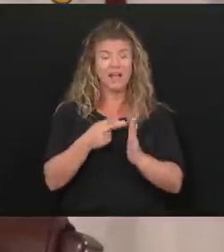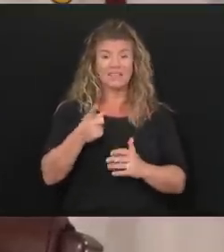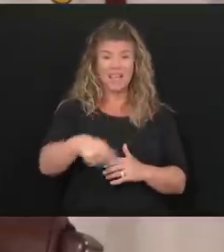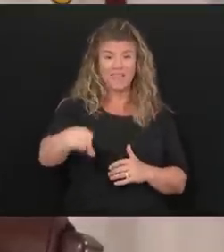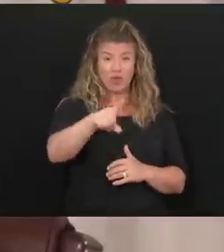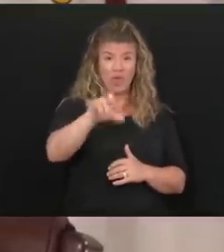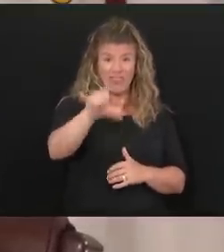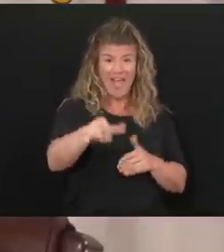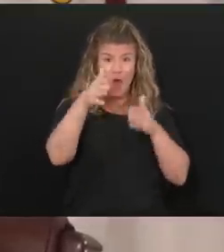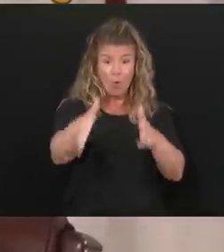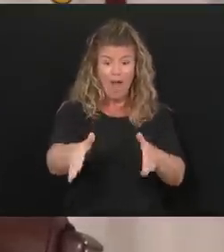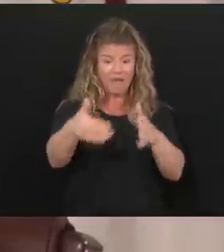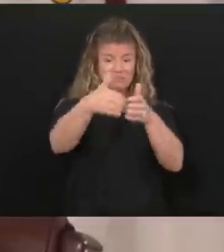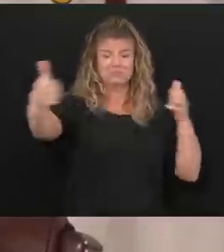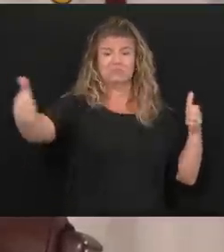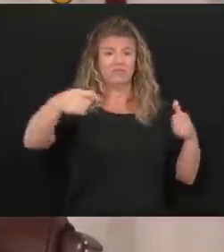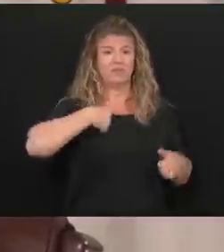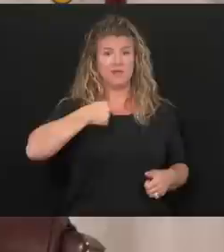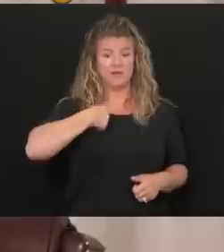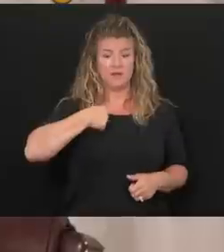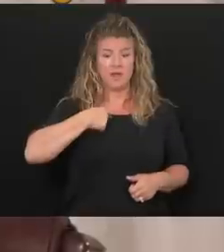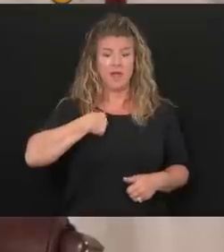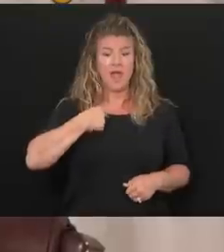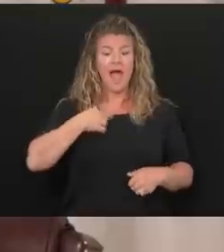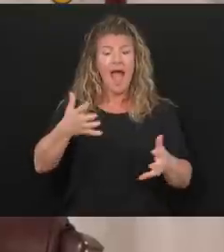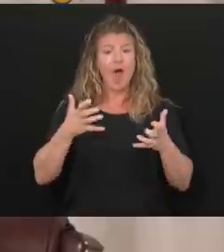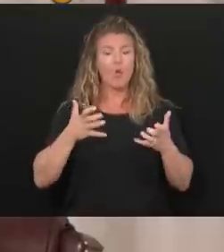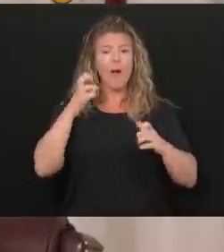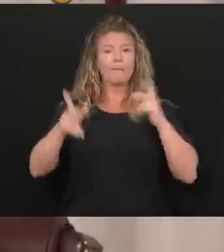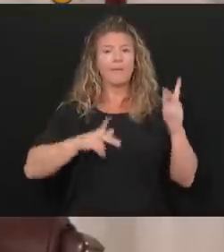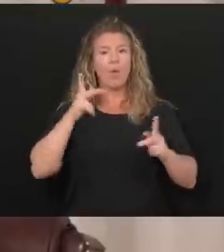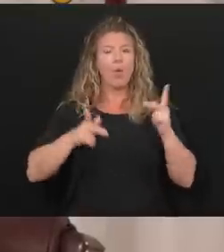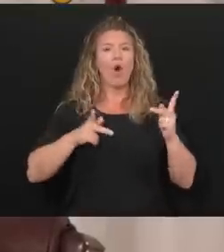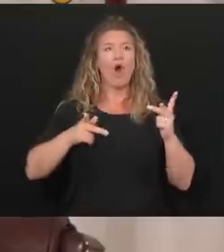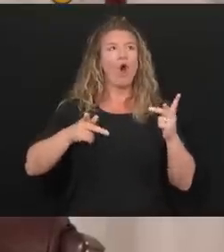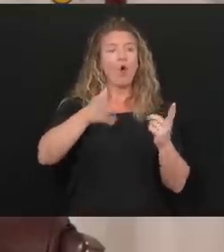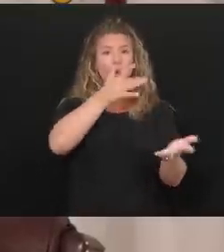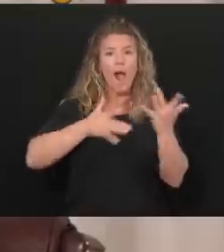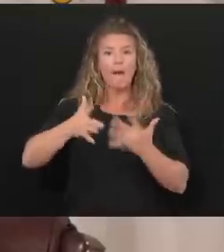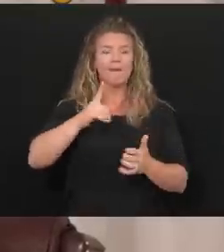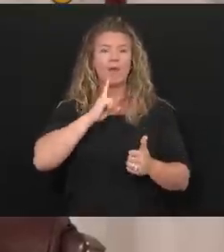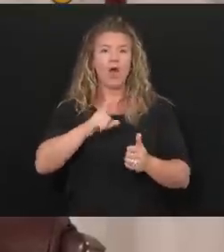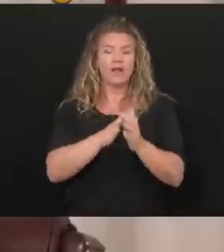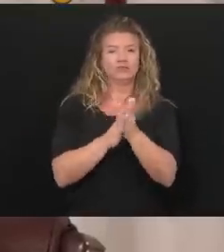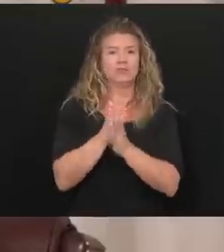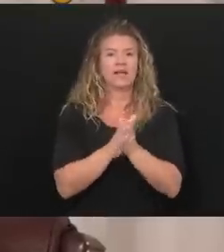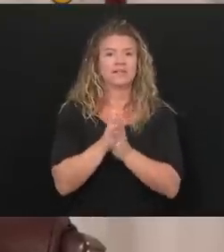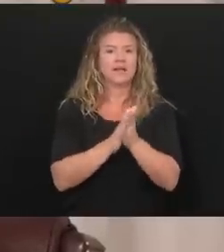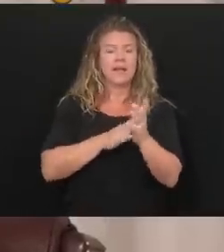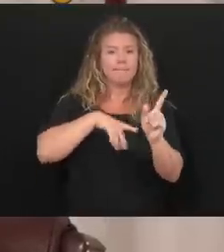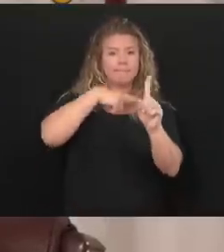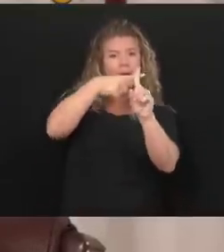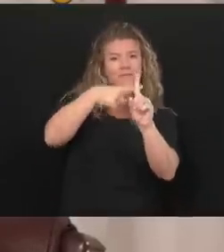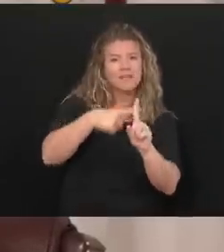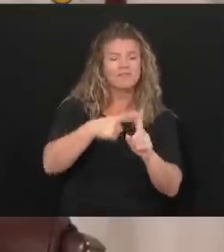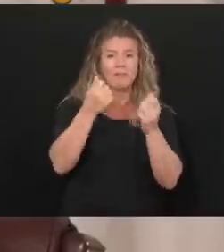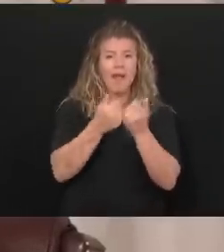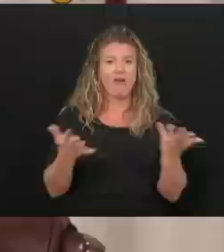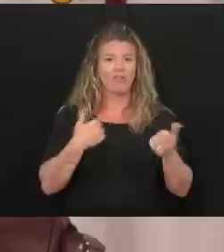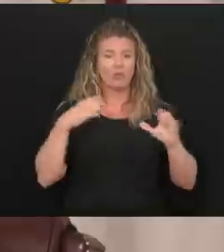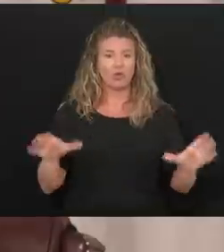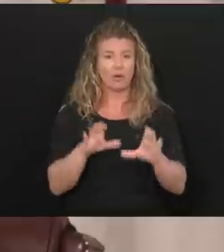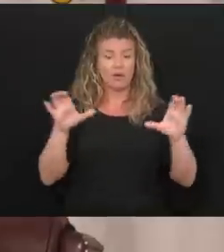is to it. Because I want people around me that are enthusiastic and positive about where we're going and what we're doing